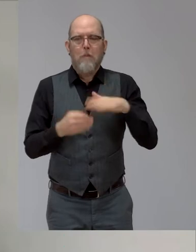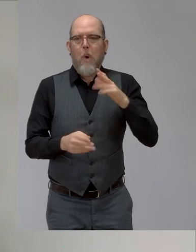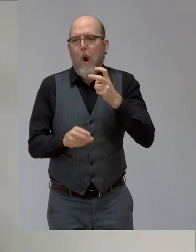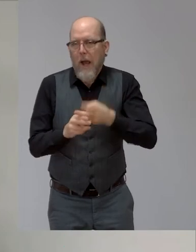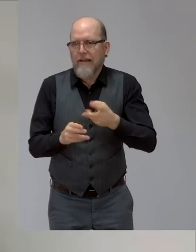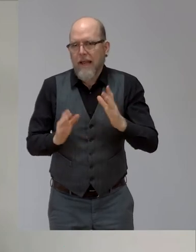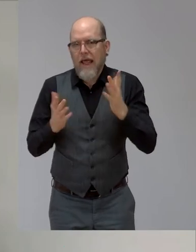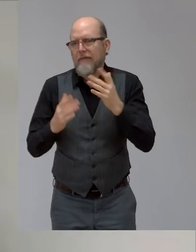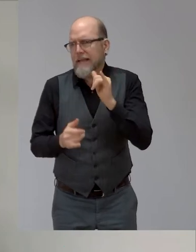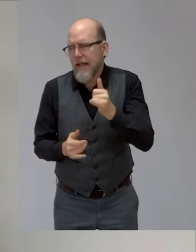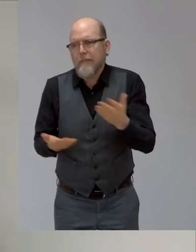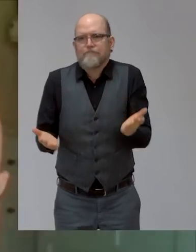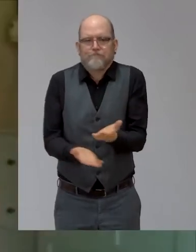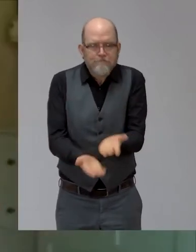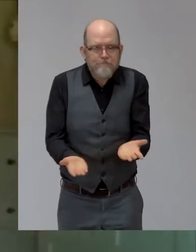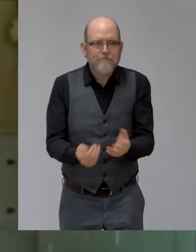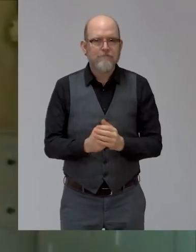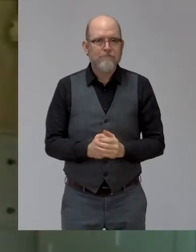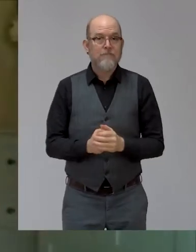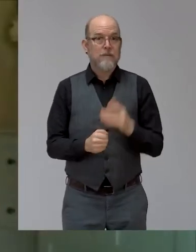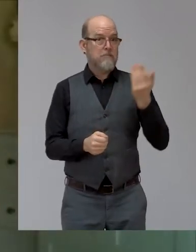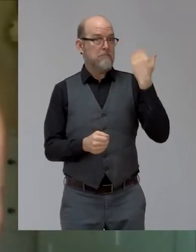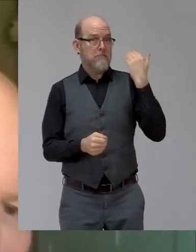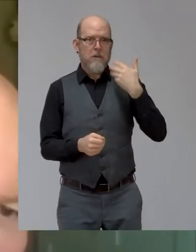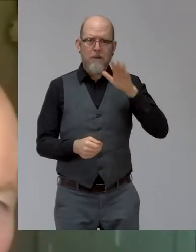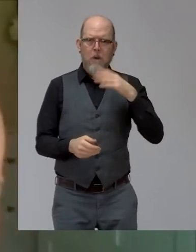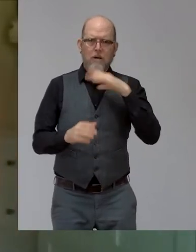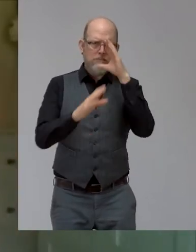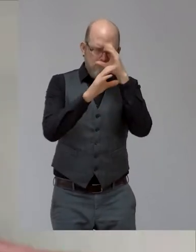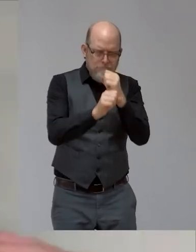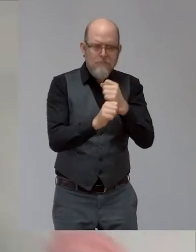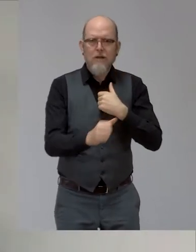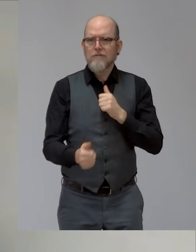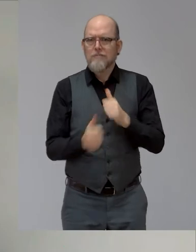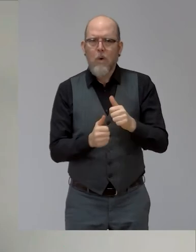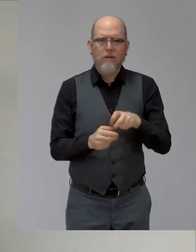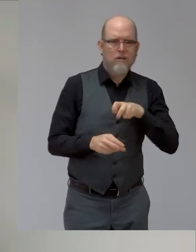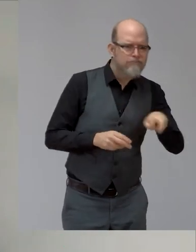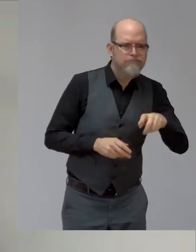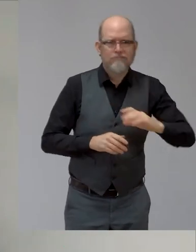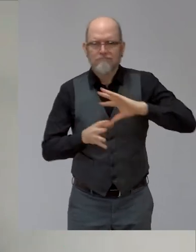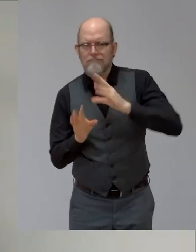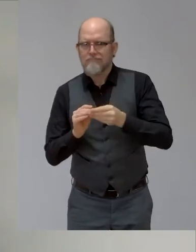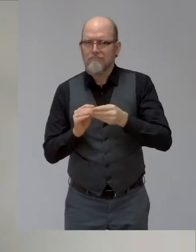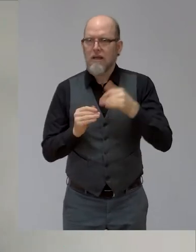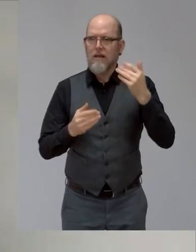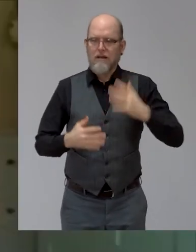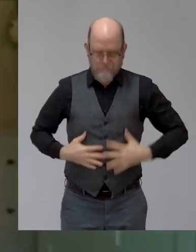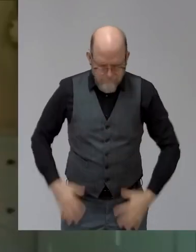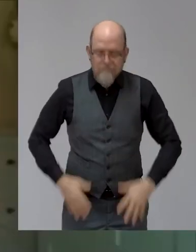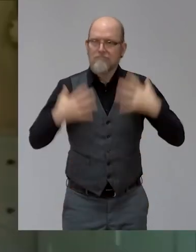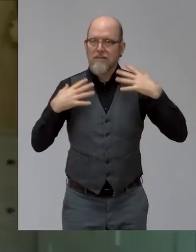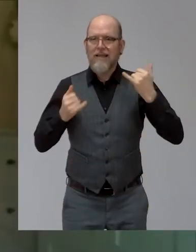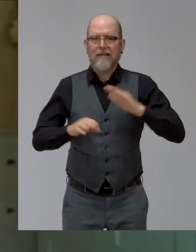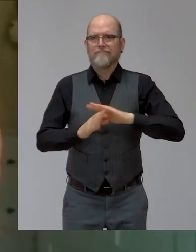I tended to focus more on my legs, whereas now of course I have to focus on the upper body. Yeah. Which I sort of overdid